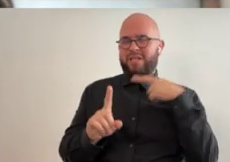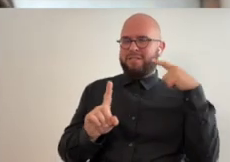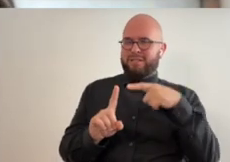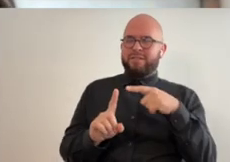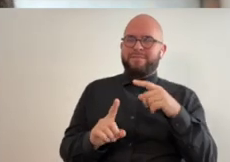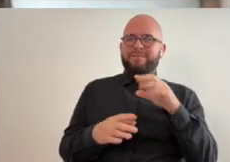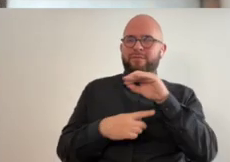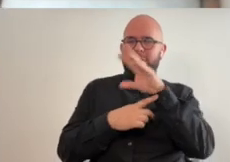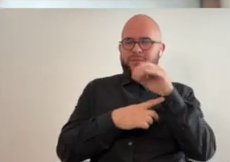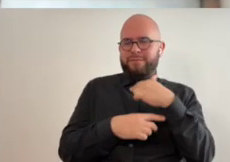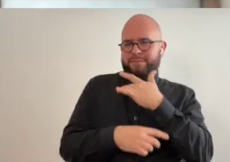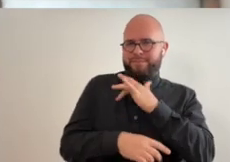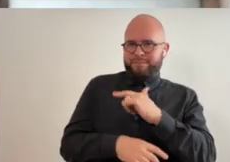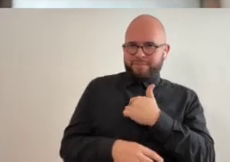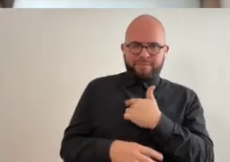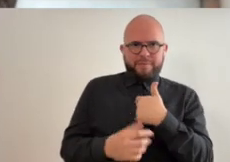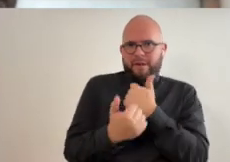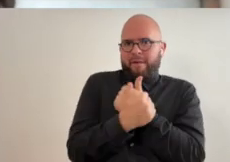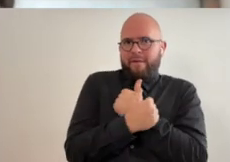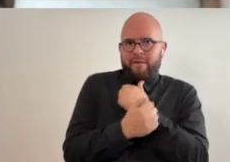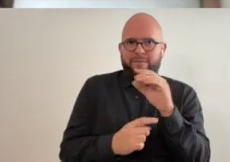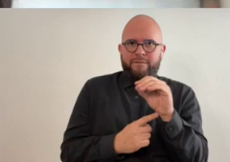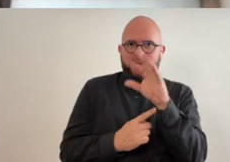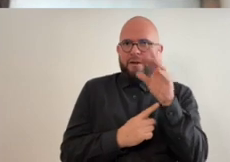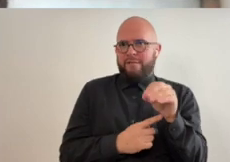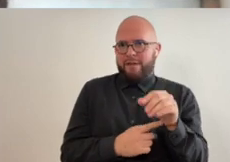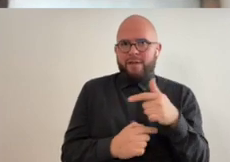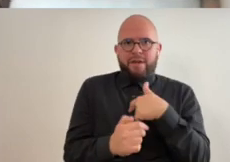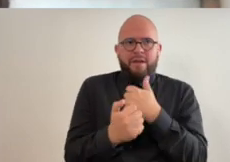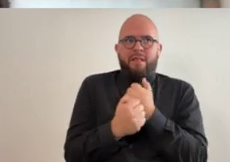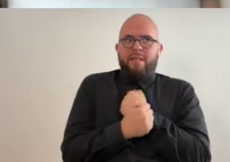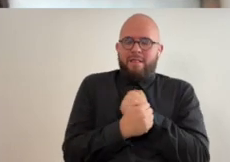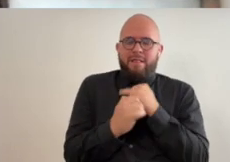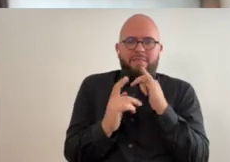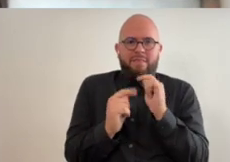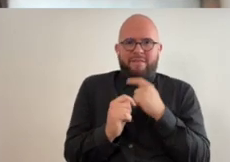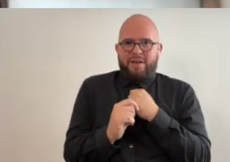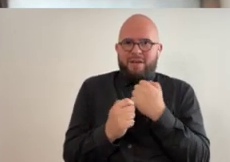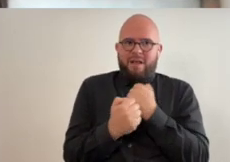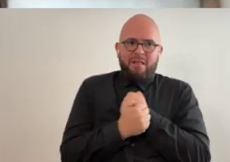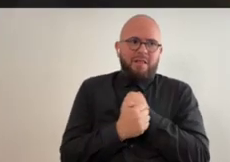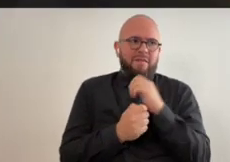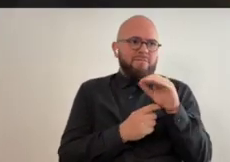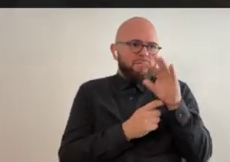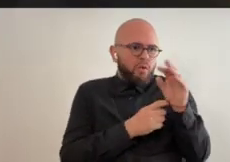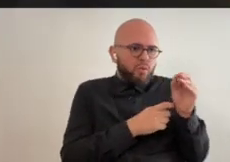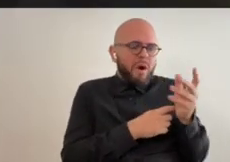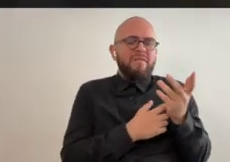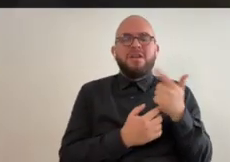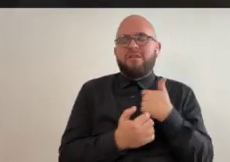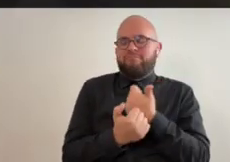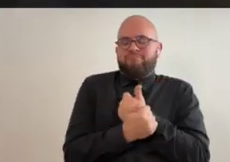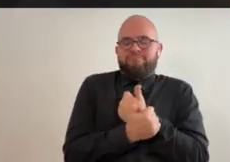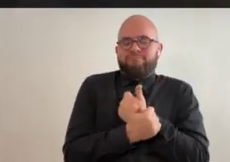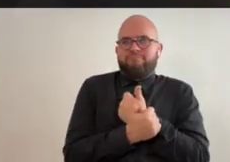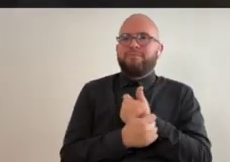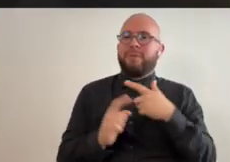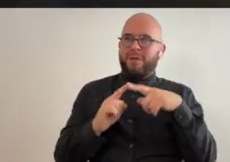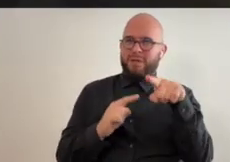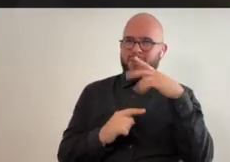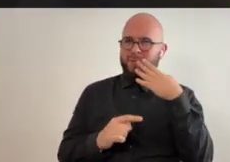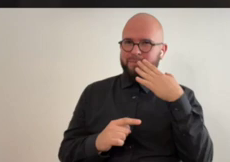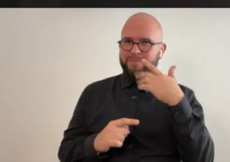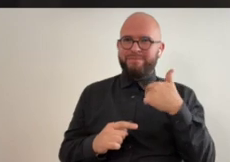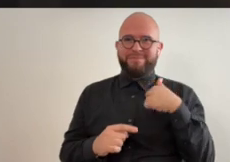photography but um yeah my main medium is photography and i love photography like i love it i love